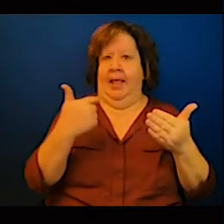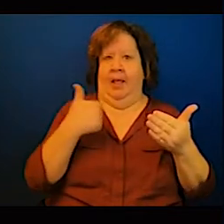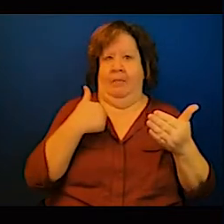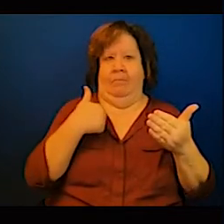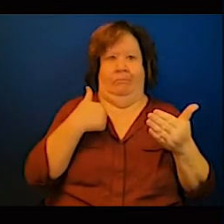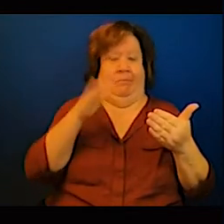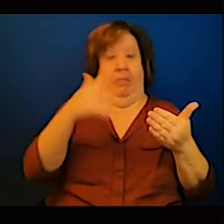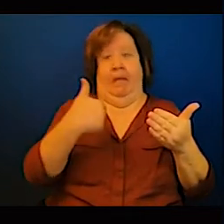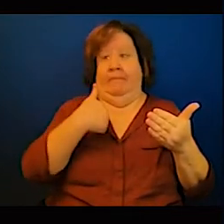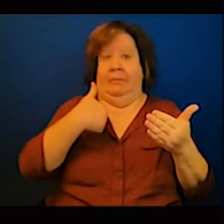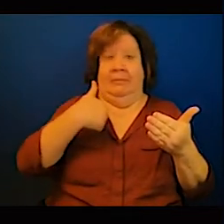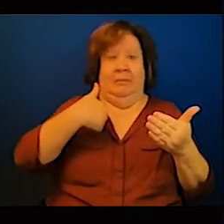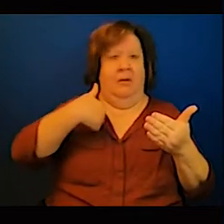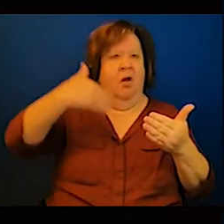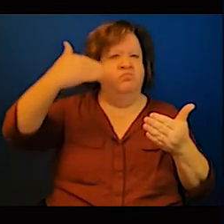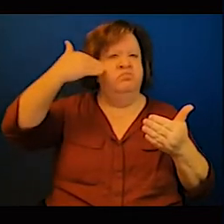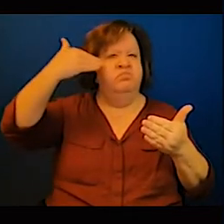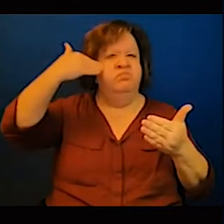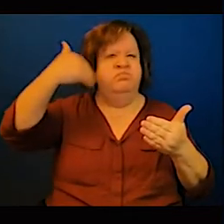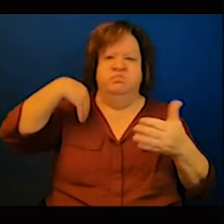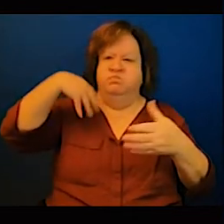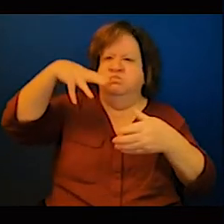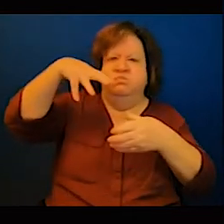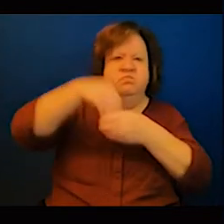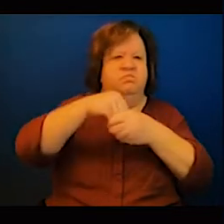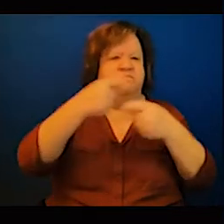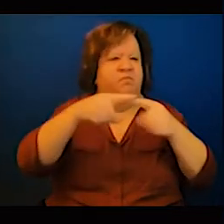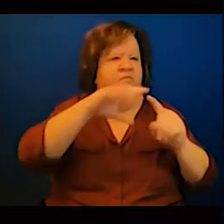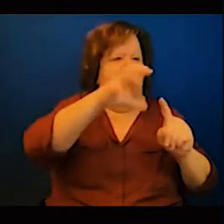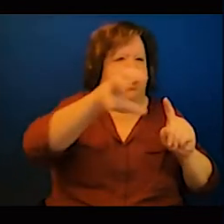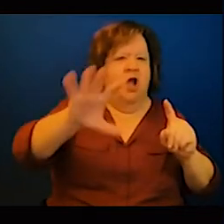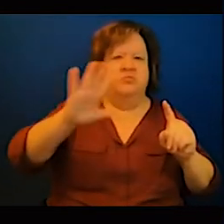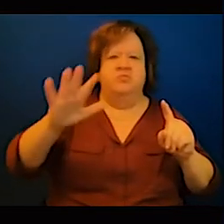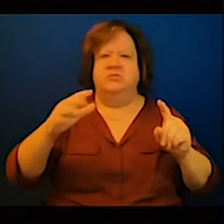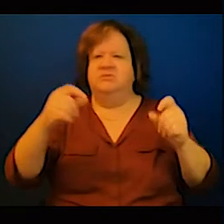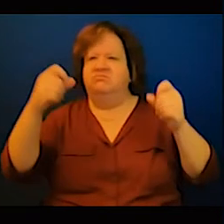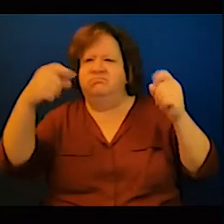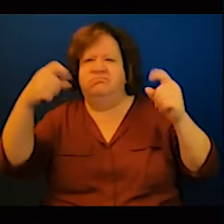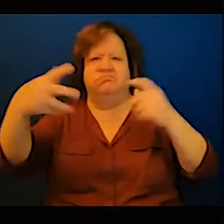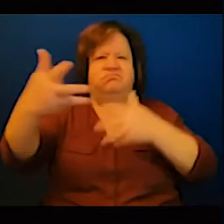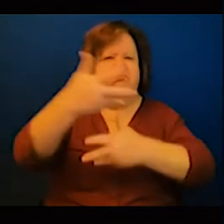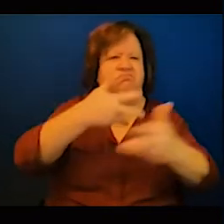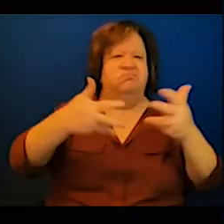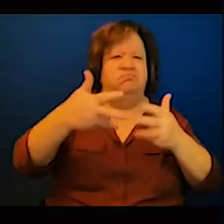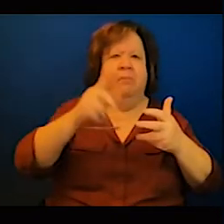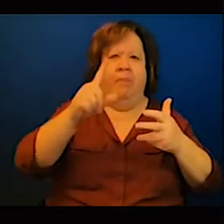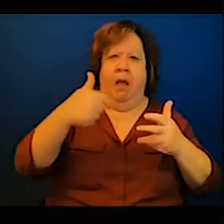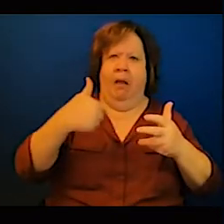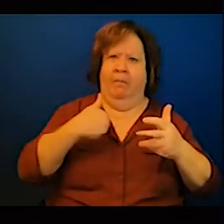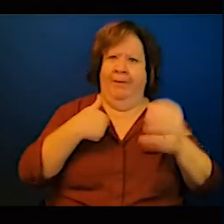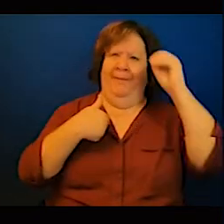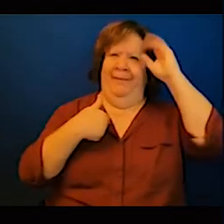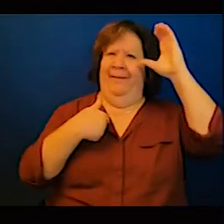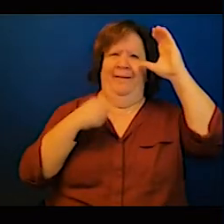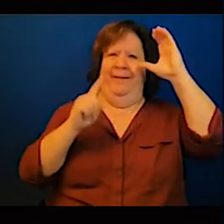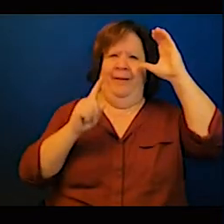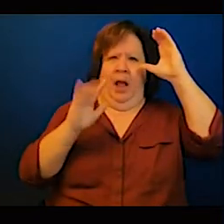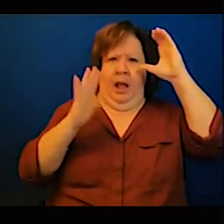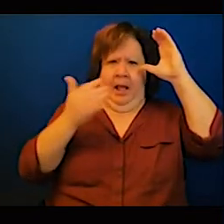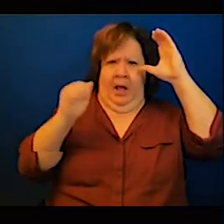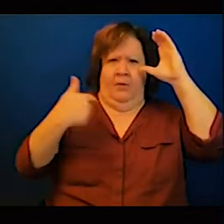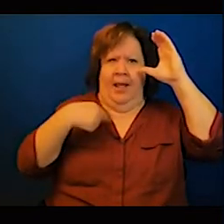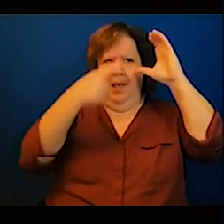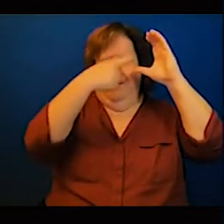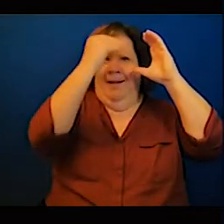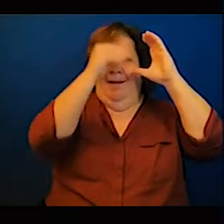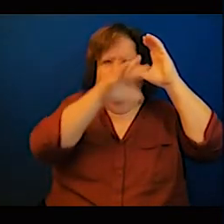So I couldn't tell you, for example, someone says, okay, Nigeria, was Nigeria's NDC? I'll just look at you with blank leaf. I actually don't know. So I just wanted to understand why